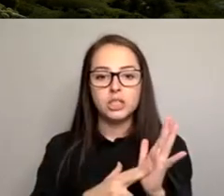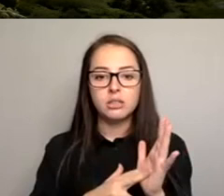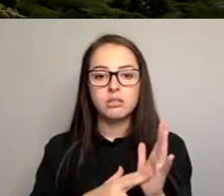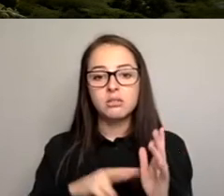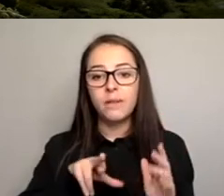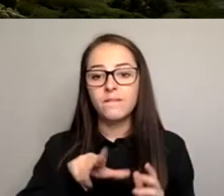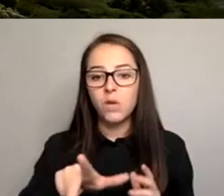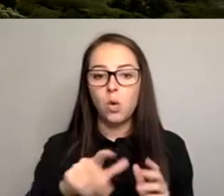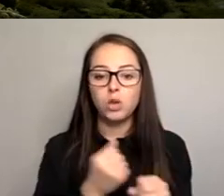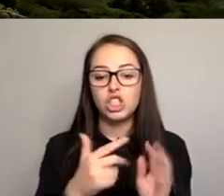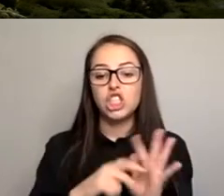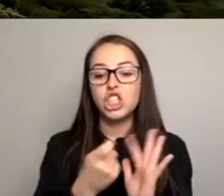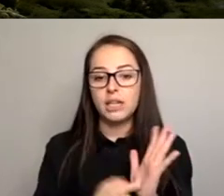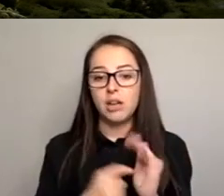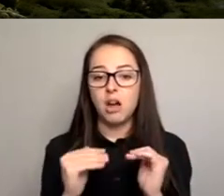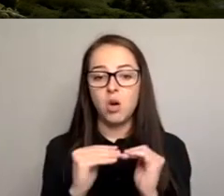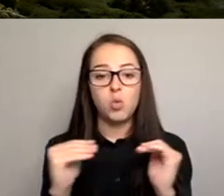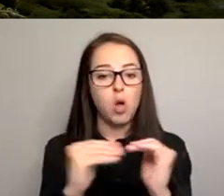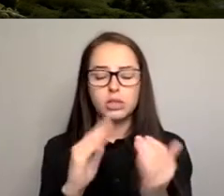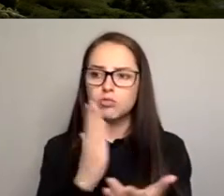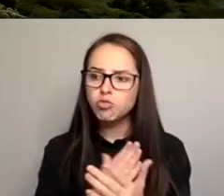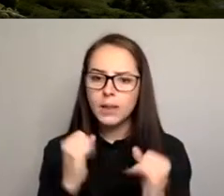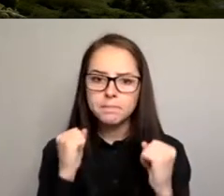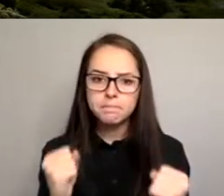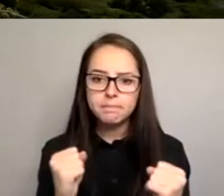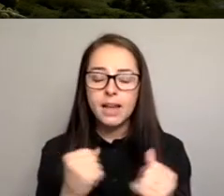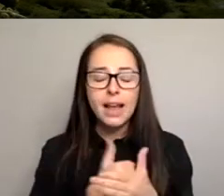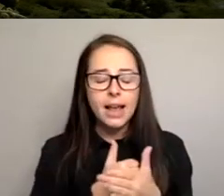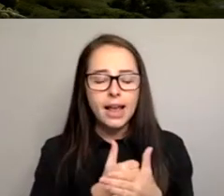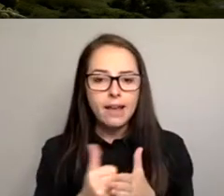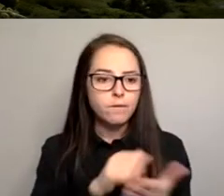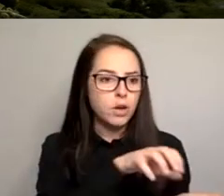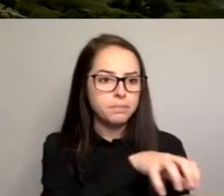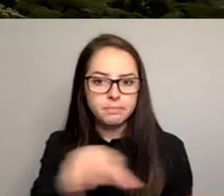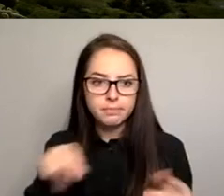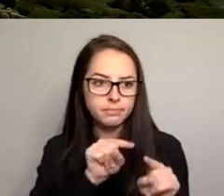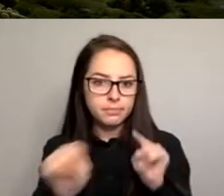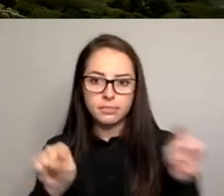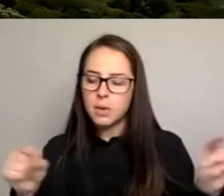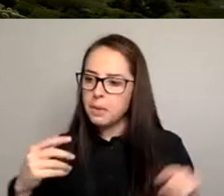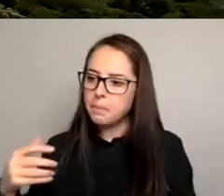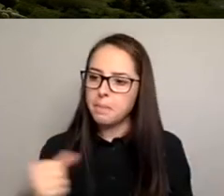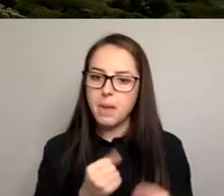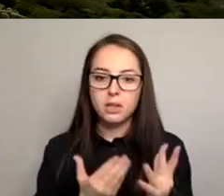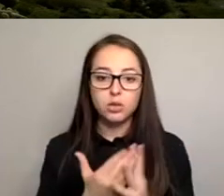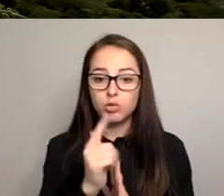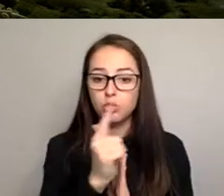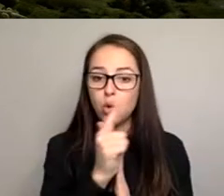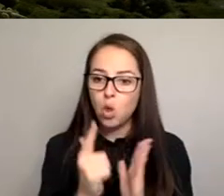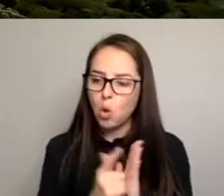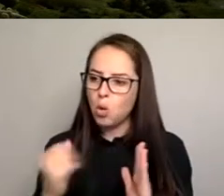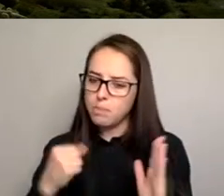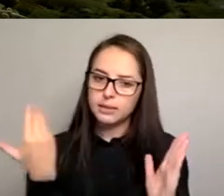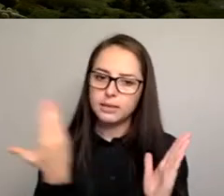So every single local government entity and also public sector entity is required by law to submit those gender equality